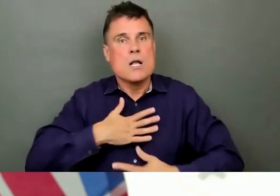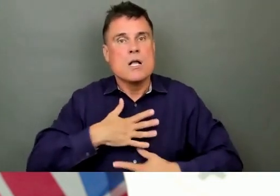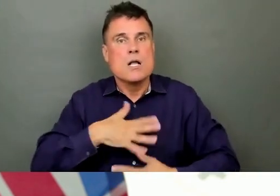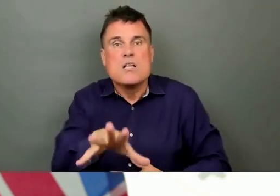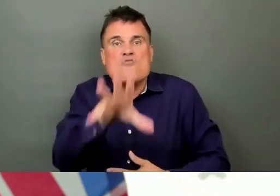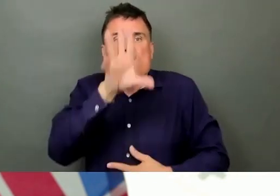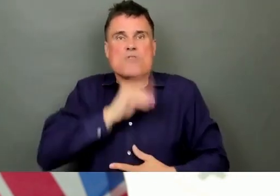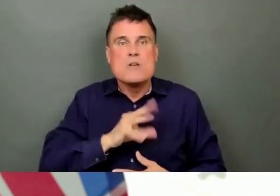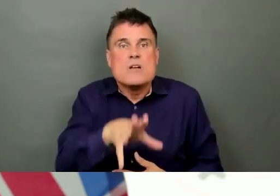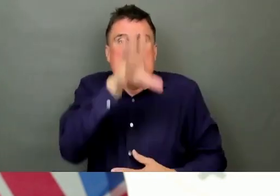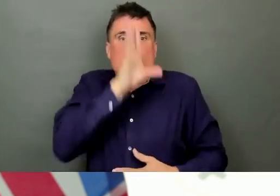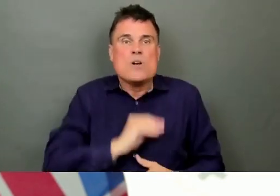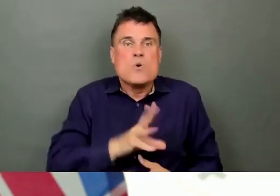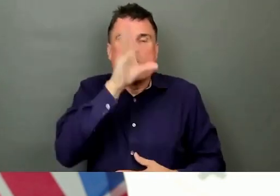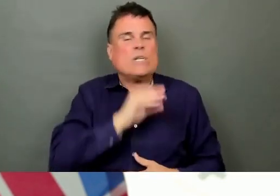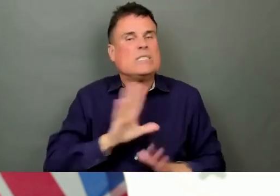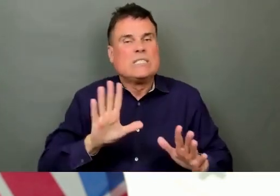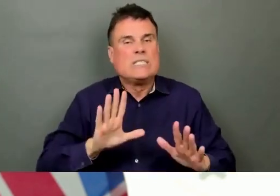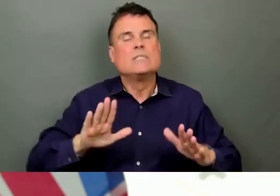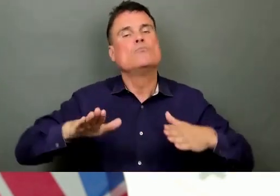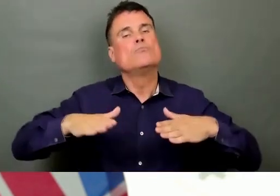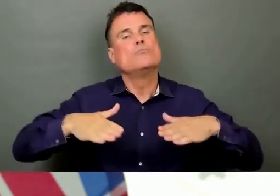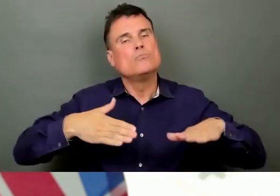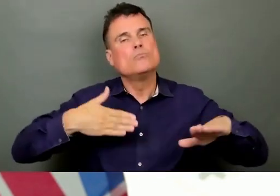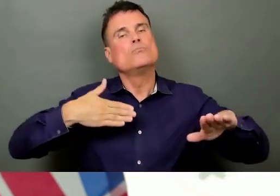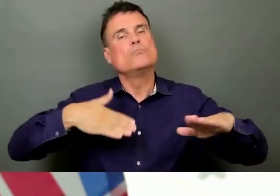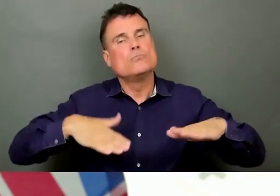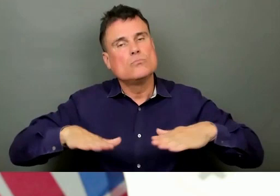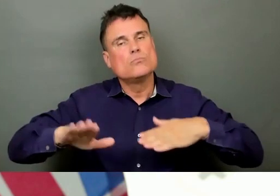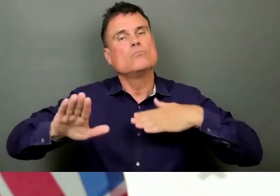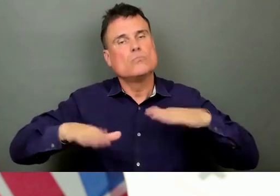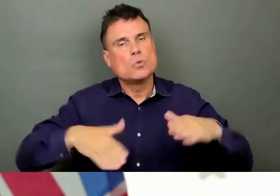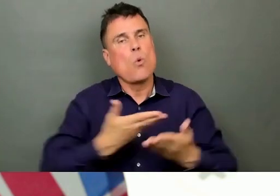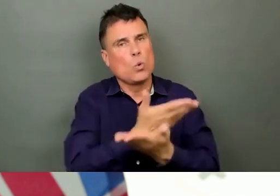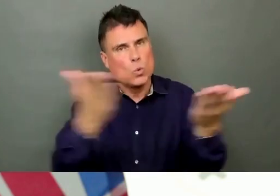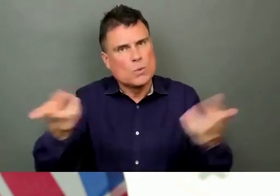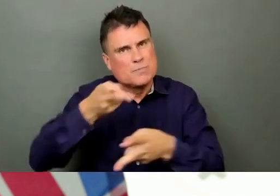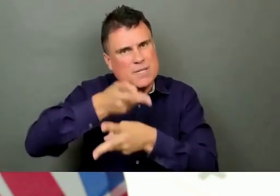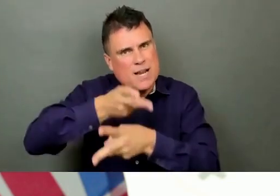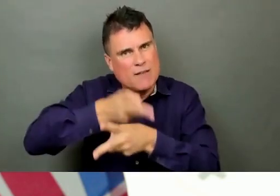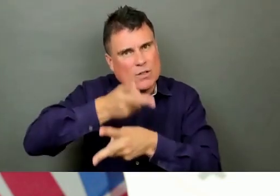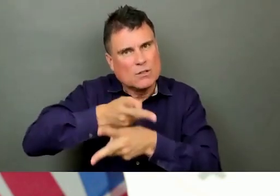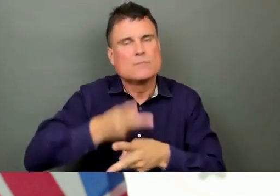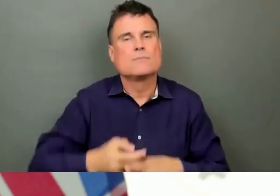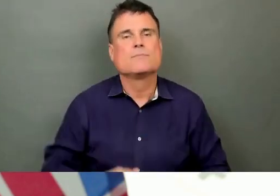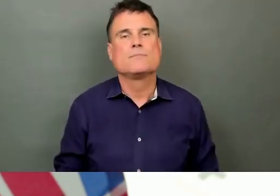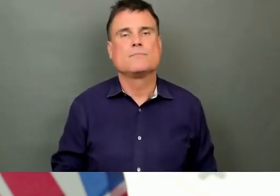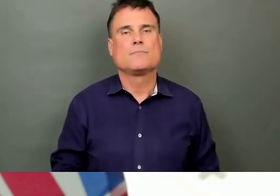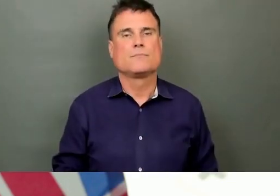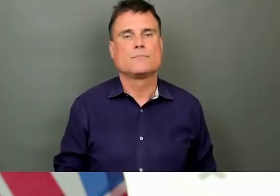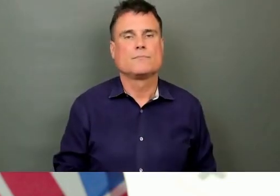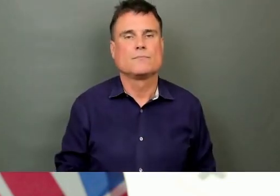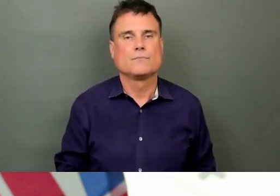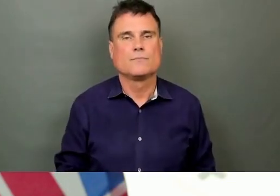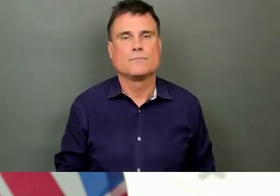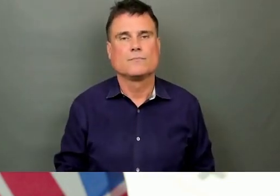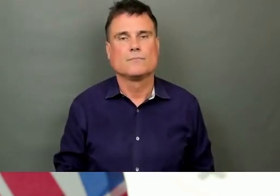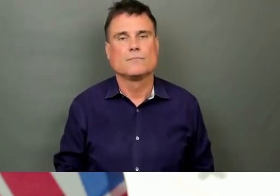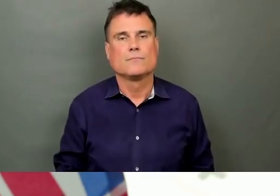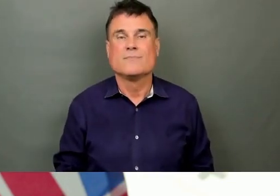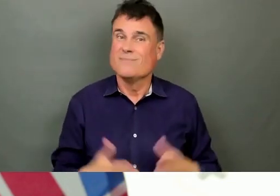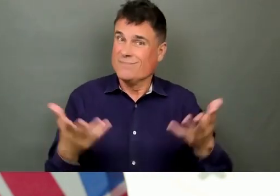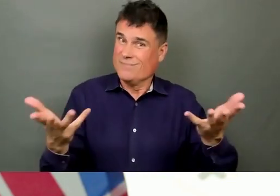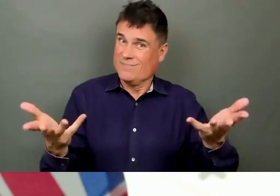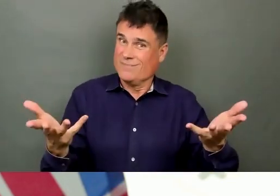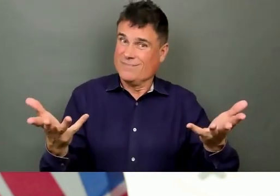with these two environmental conditions that may come together over the weekend. And as Minister Dix said, we really